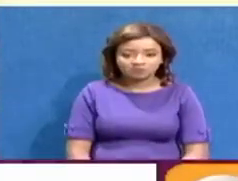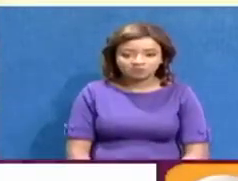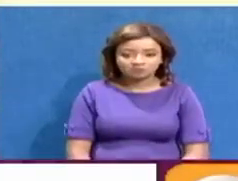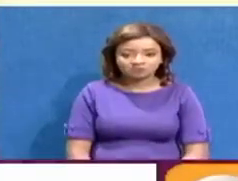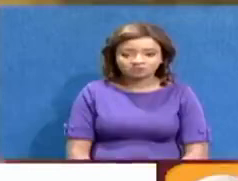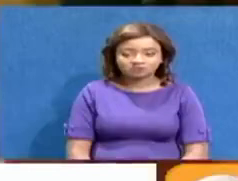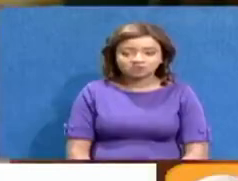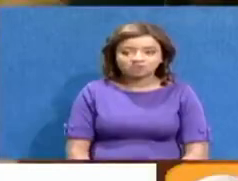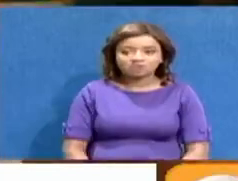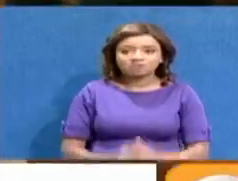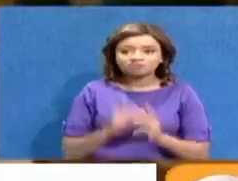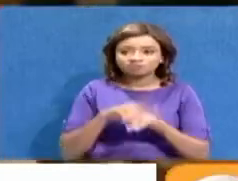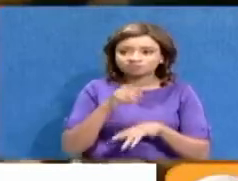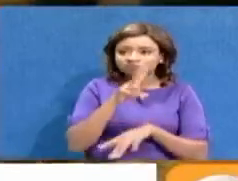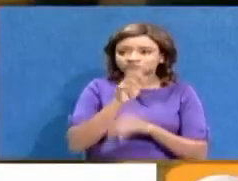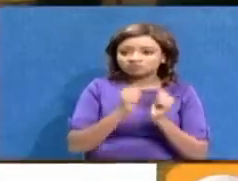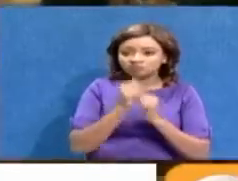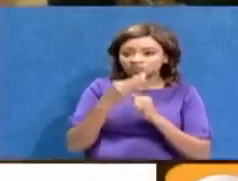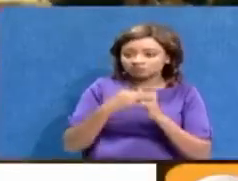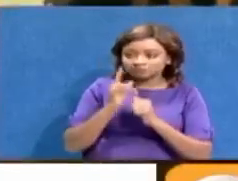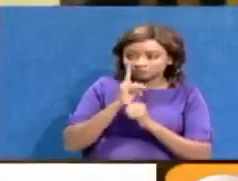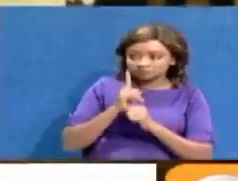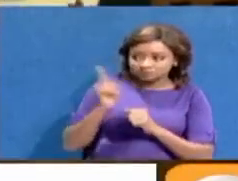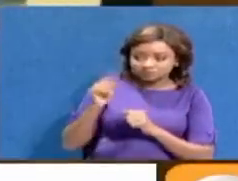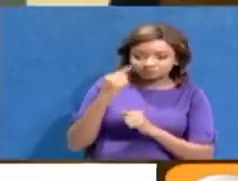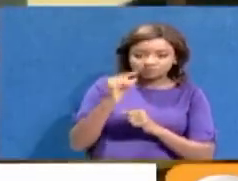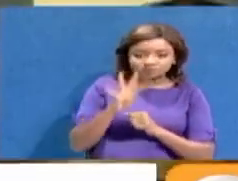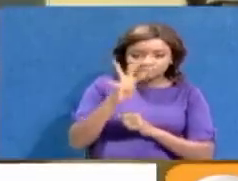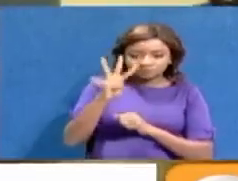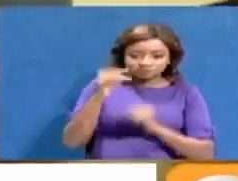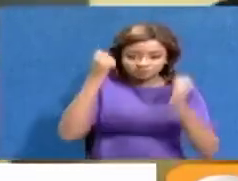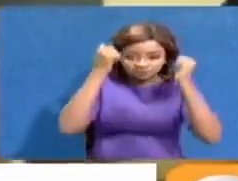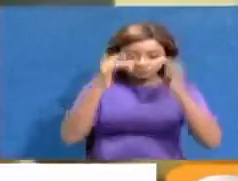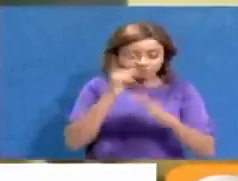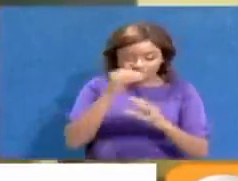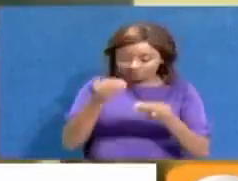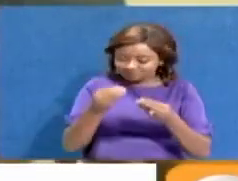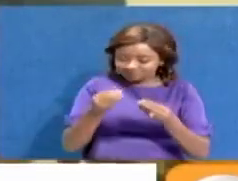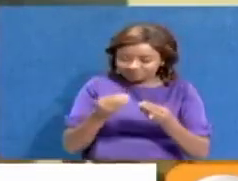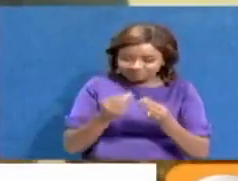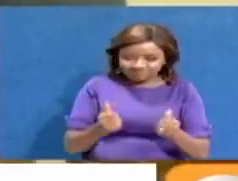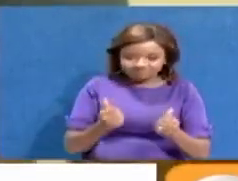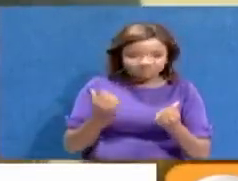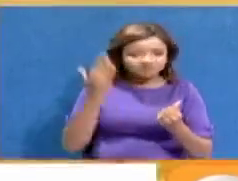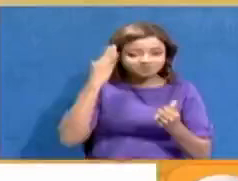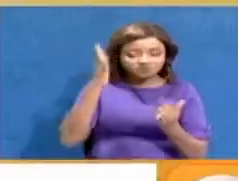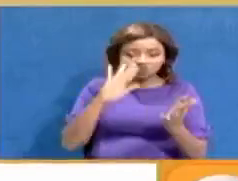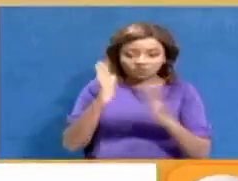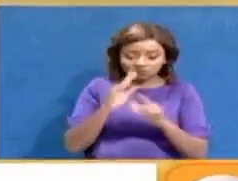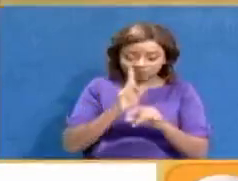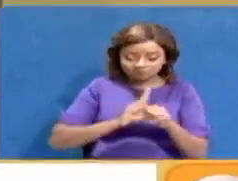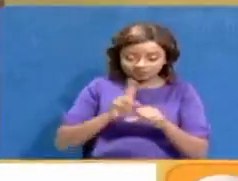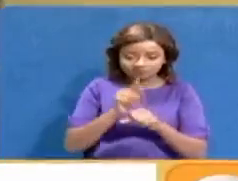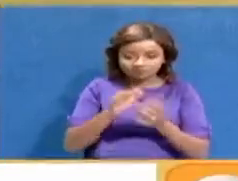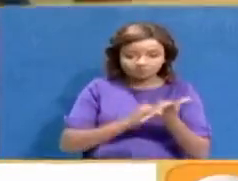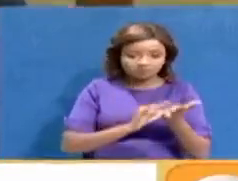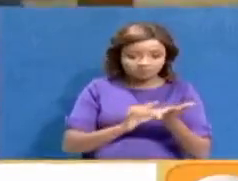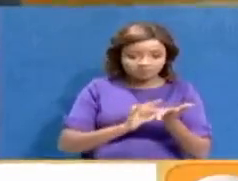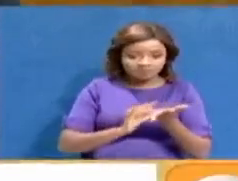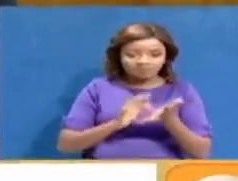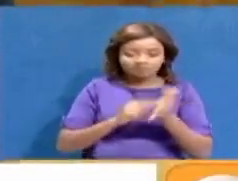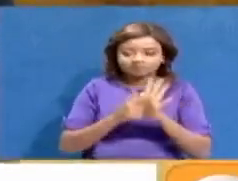in 2018. These grade 4 pupils have fully mastered the art of using this digital braille. And to them,